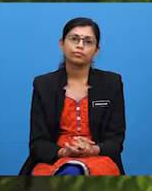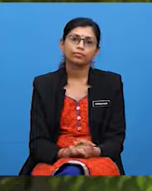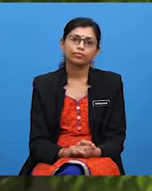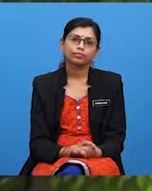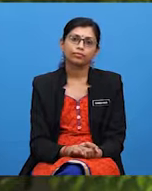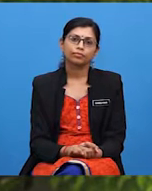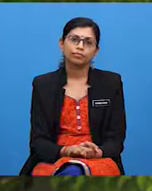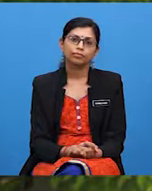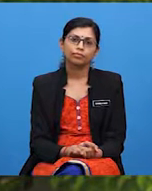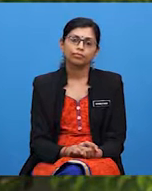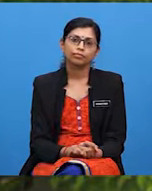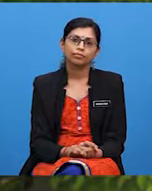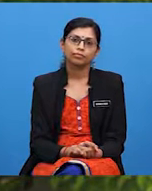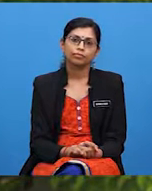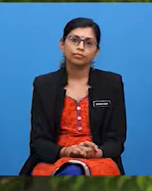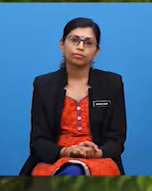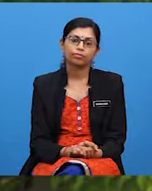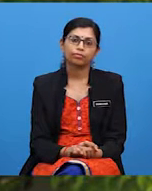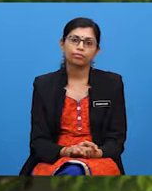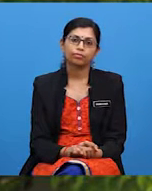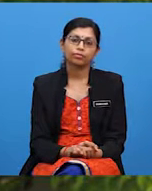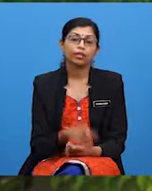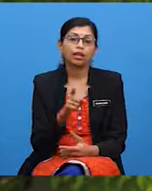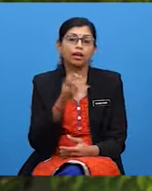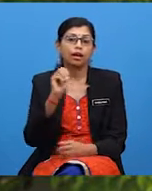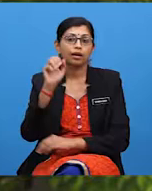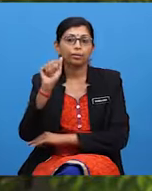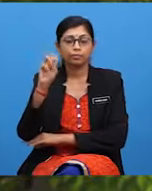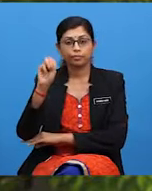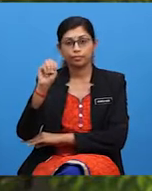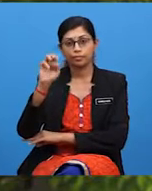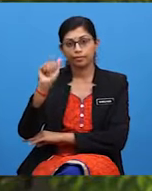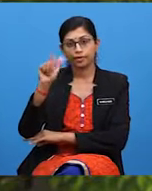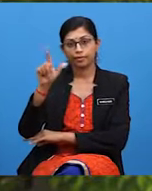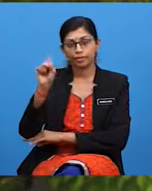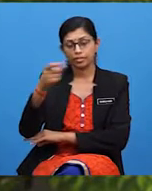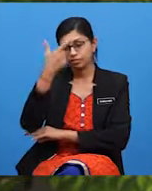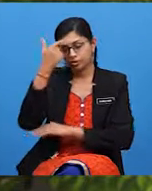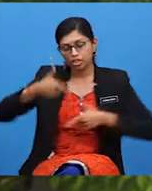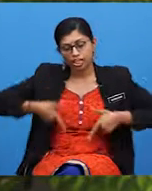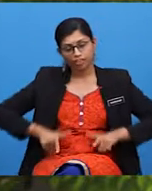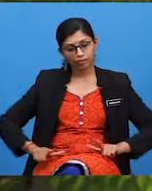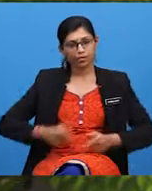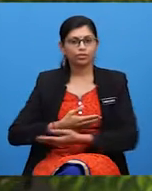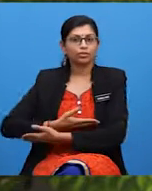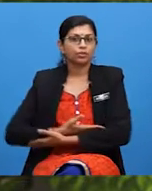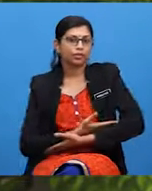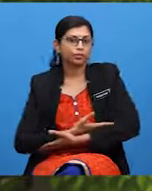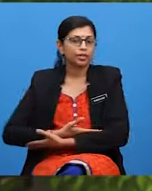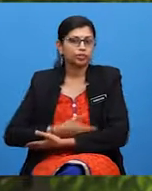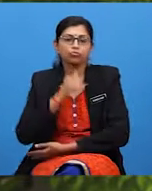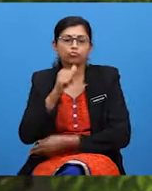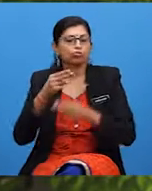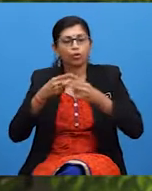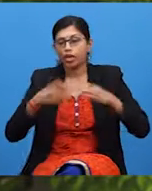Fun facts about whales. Whales are mammals because they give birth to their babies instead of laying